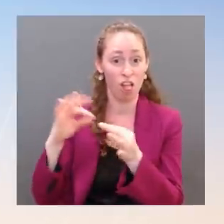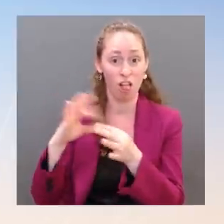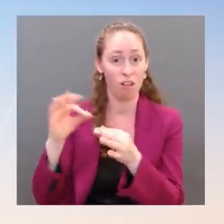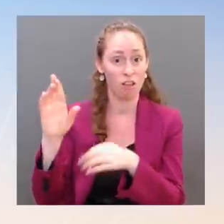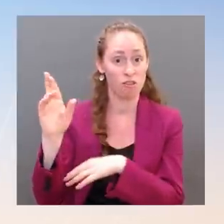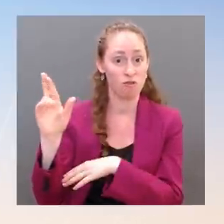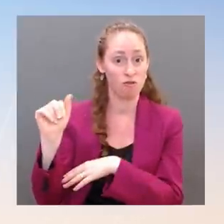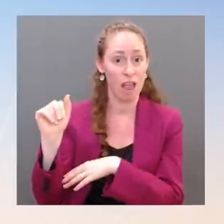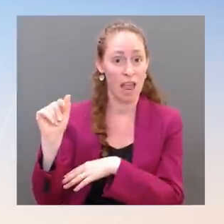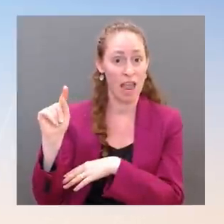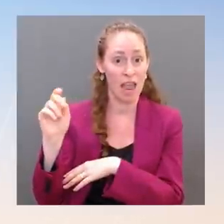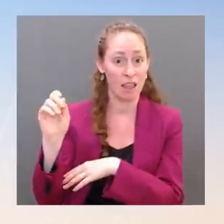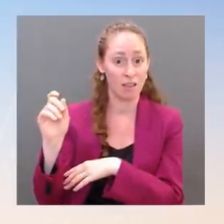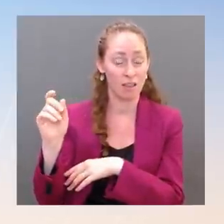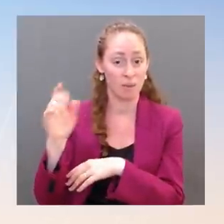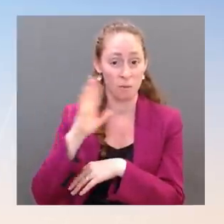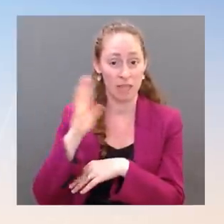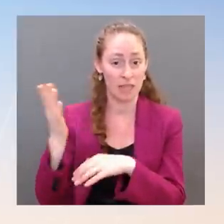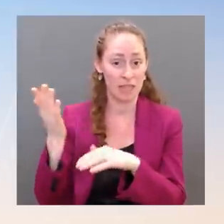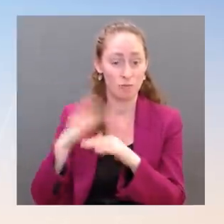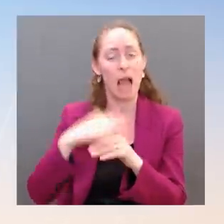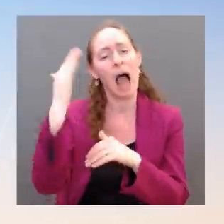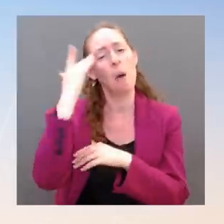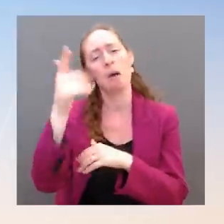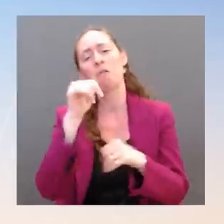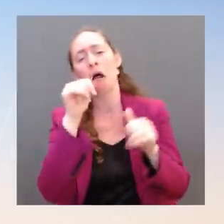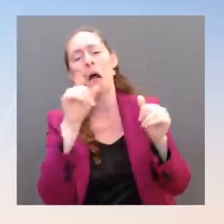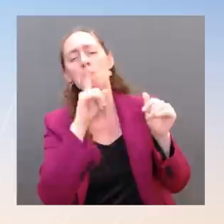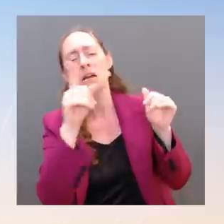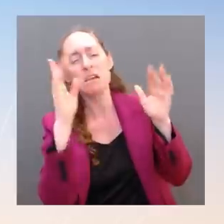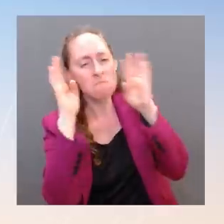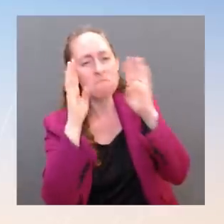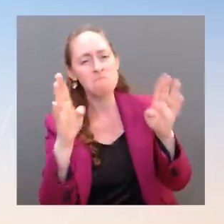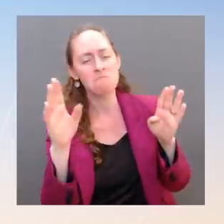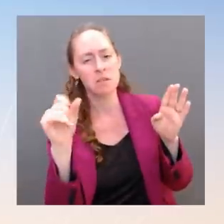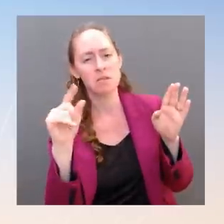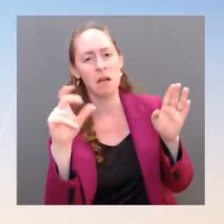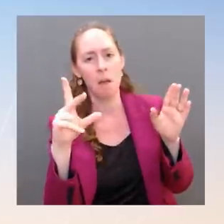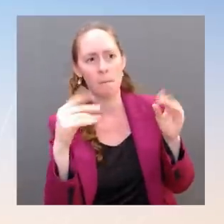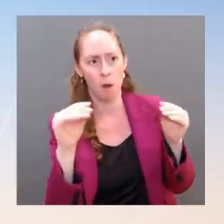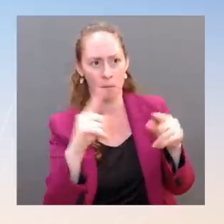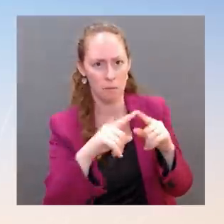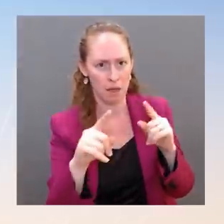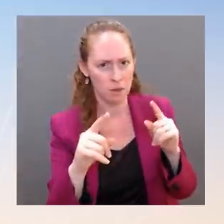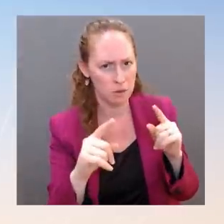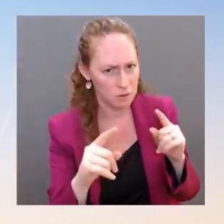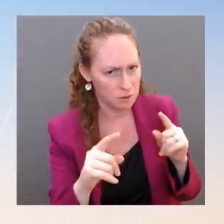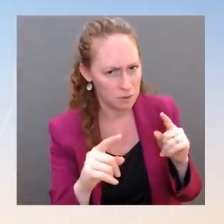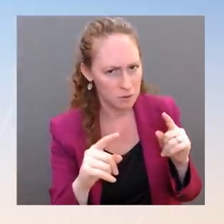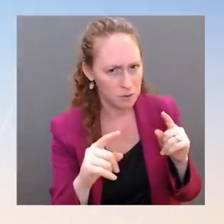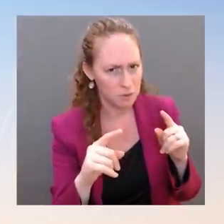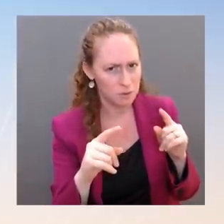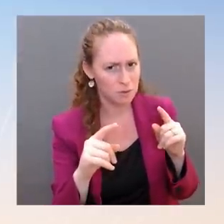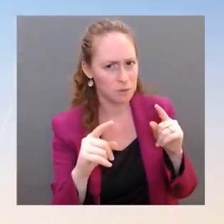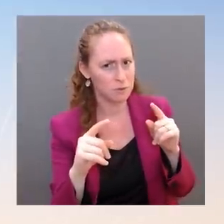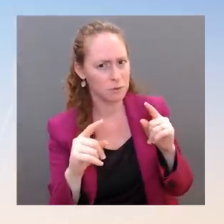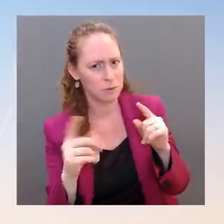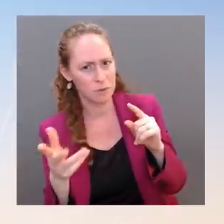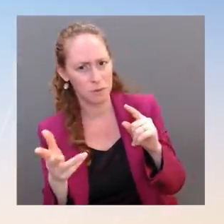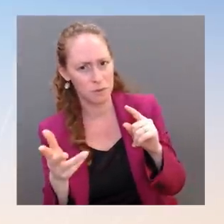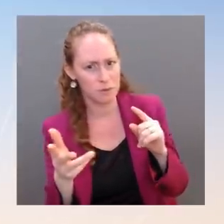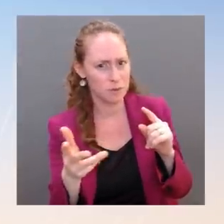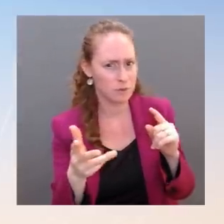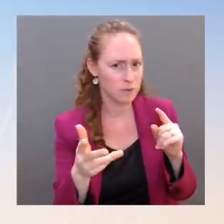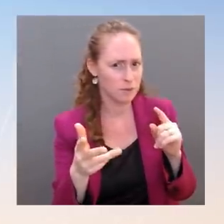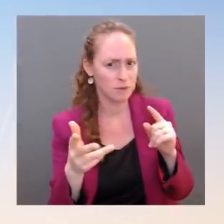but we're now getting to a point where some of the gains that have defined the president's tenure are being erased. And so, is there a